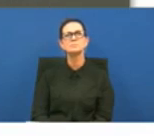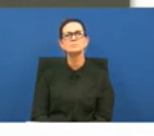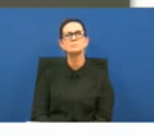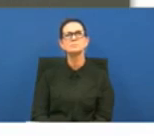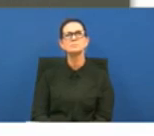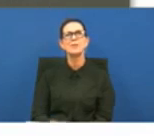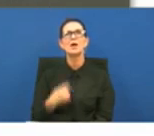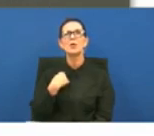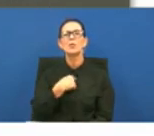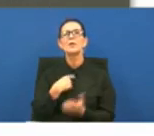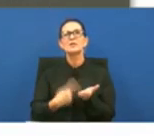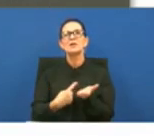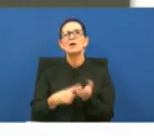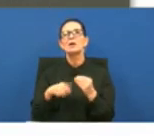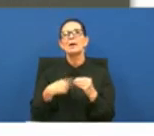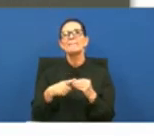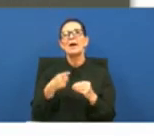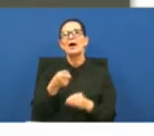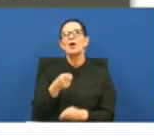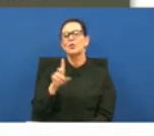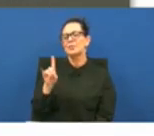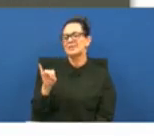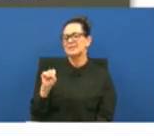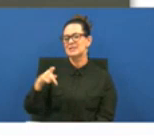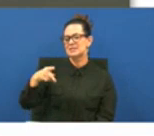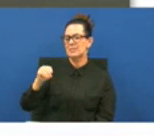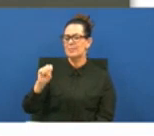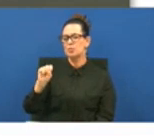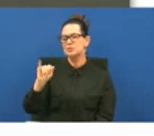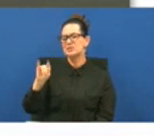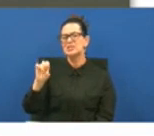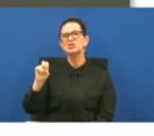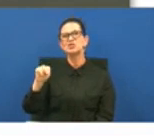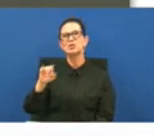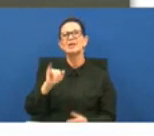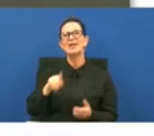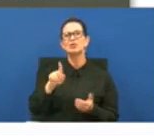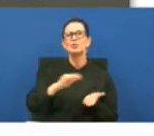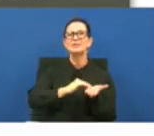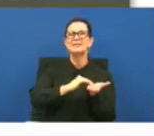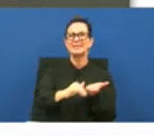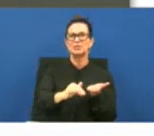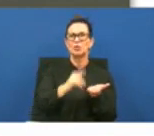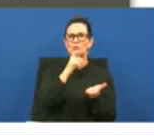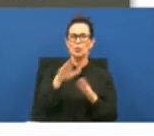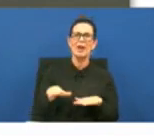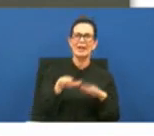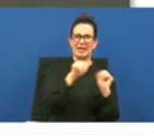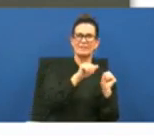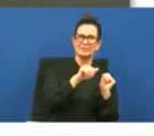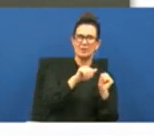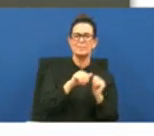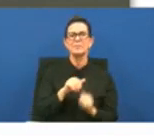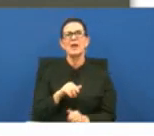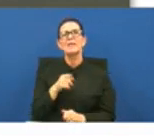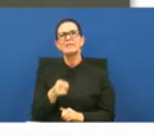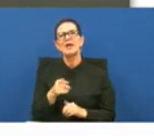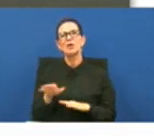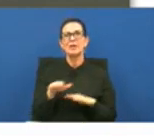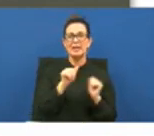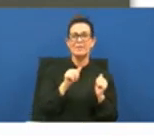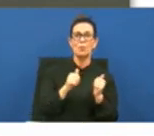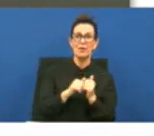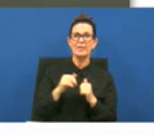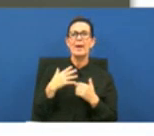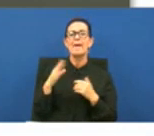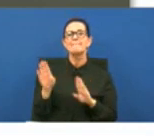when we talk about dispositions we talk about your discharge um everyone who leaves the facility is discharged with a behavioral health appointment